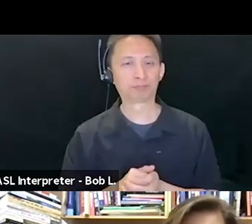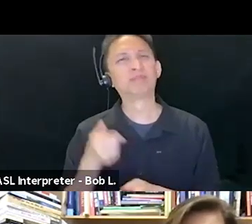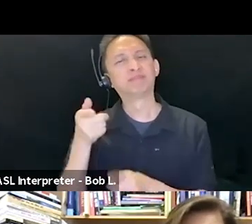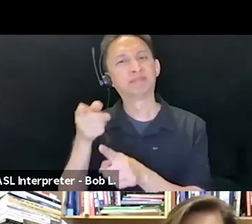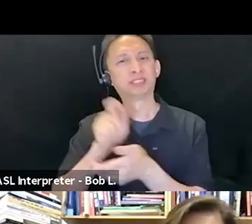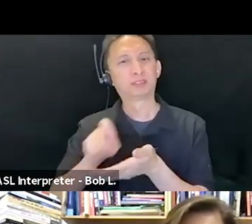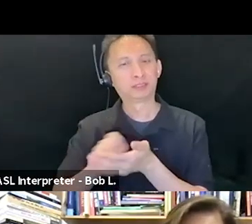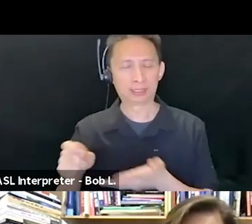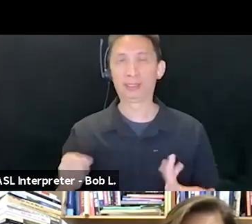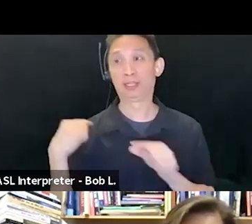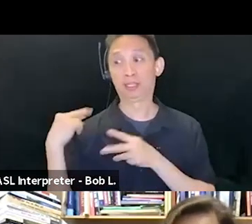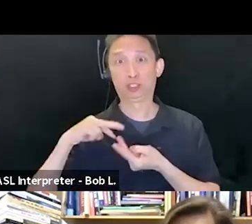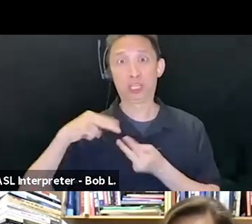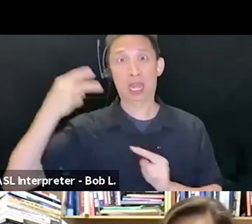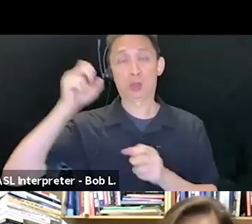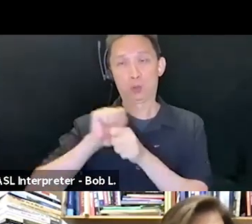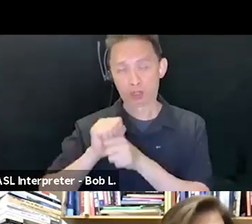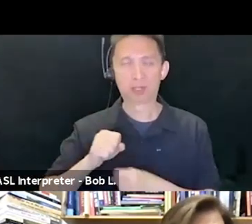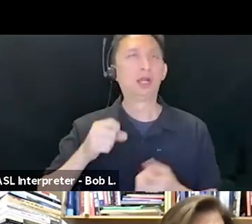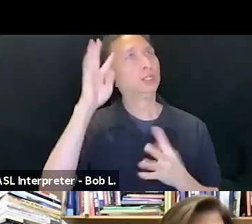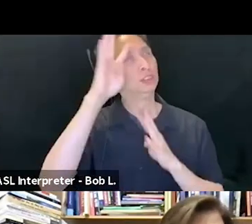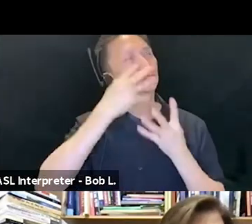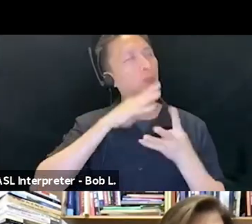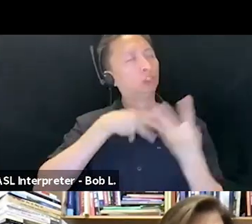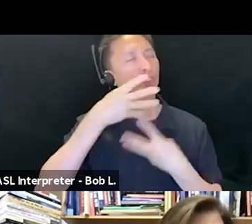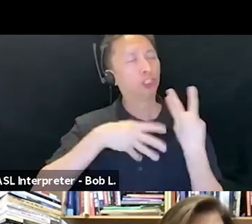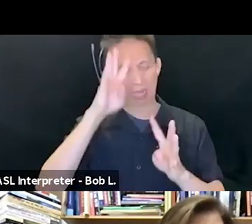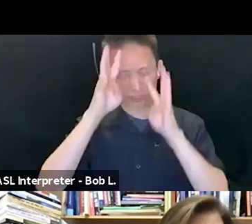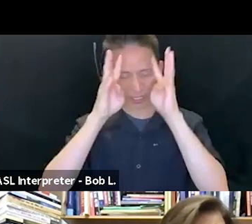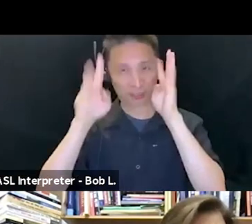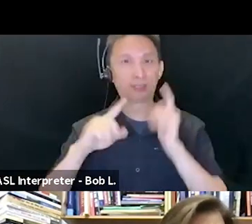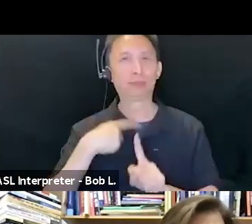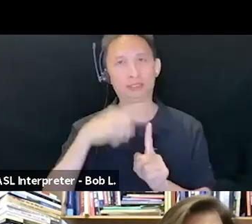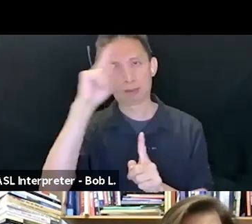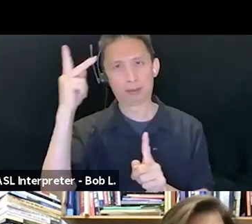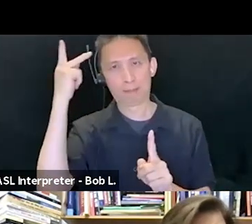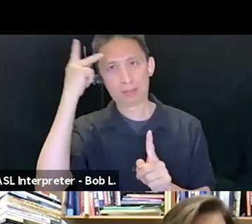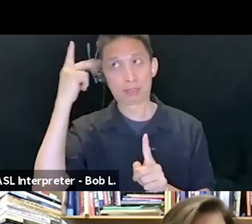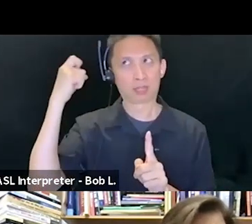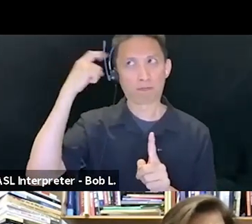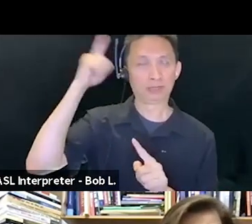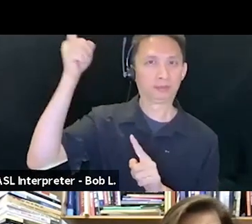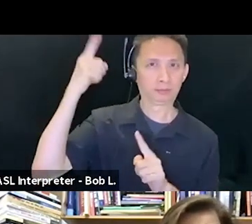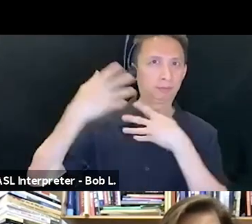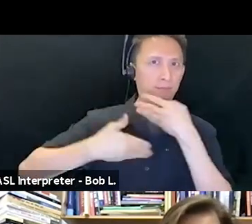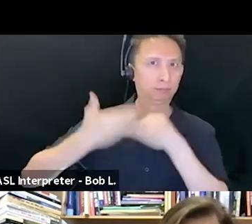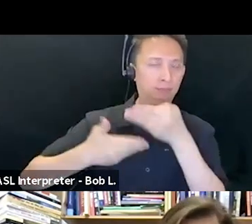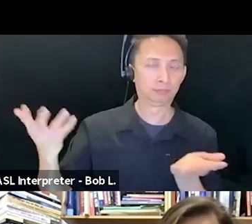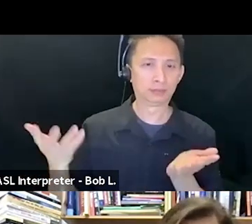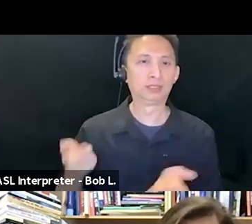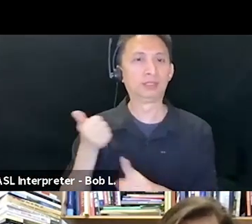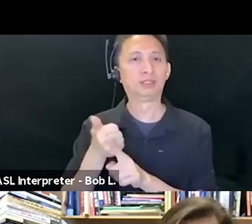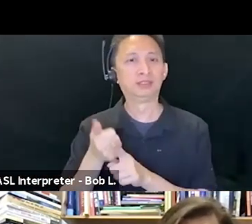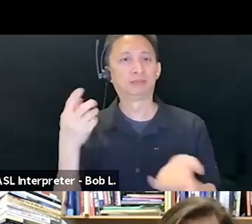social imaginaries, and political regimes. Her path-breaking books include Facts on the Ground, Archaeological